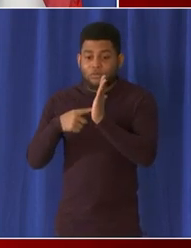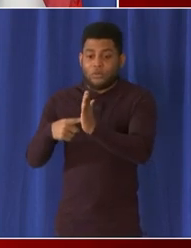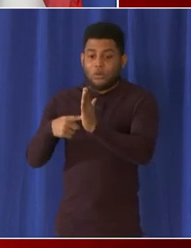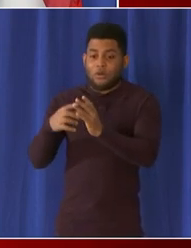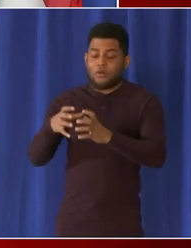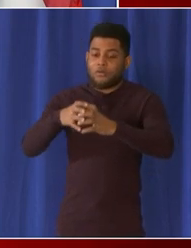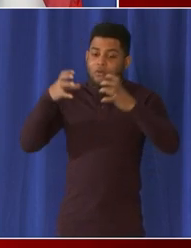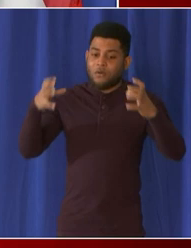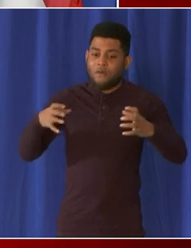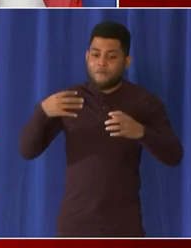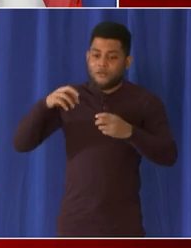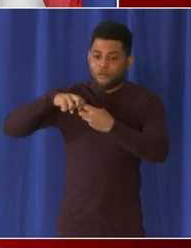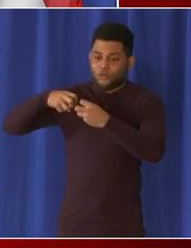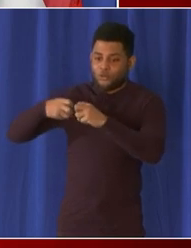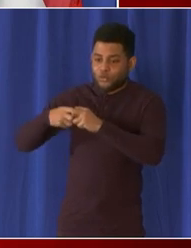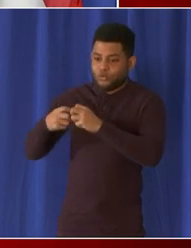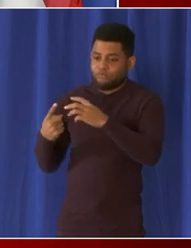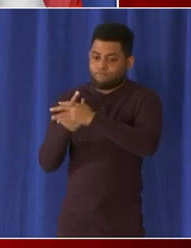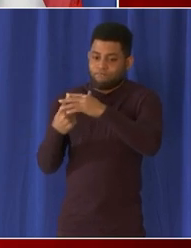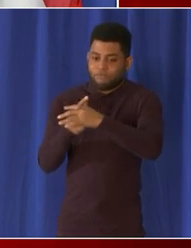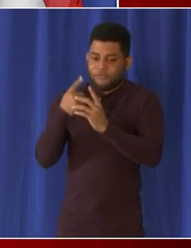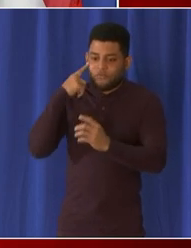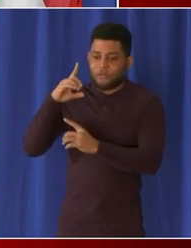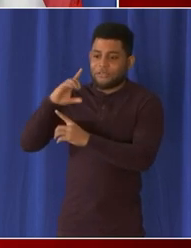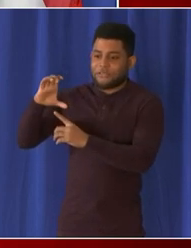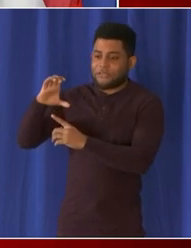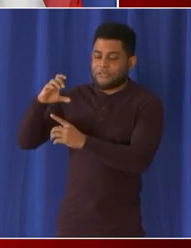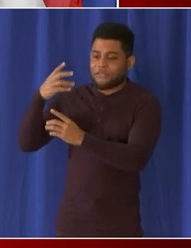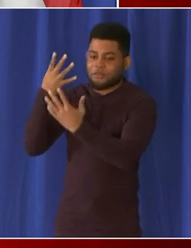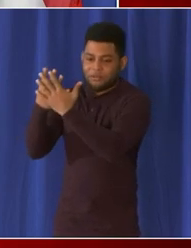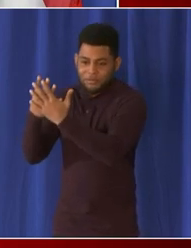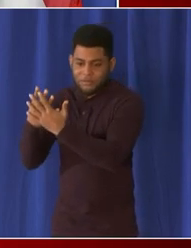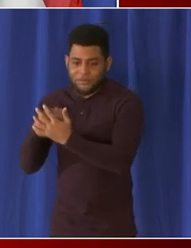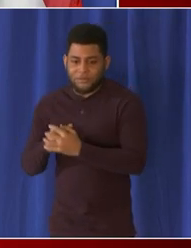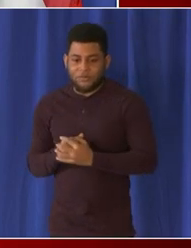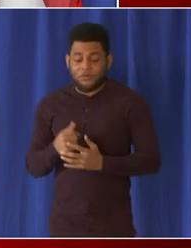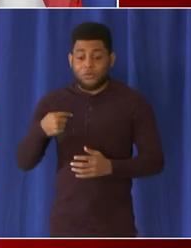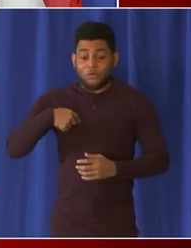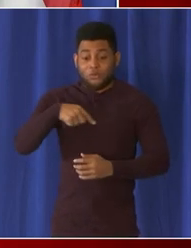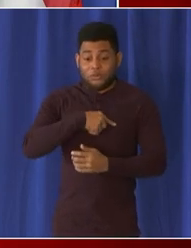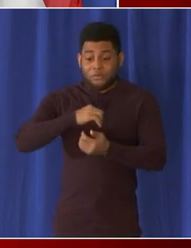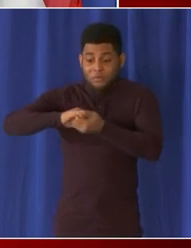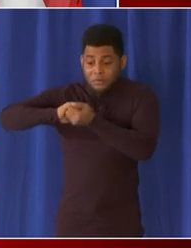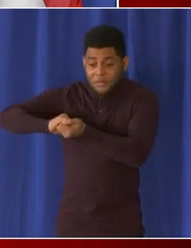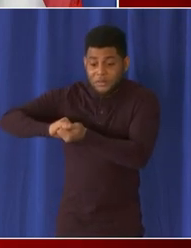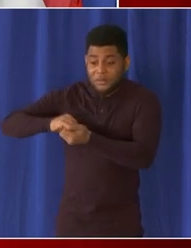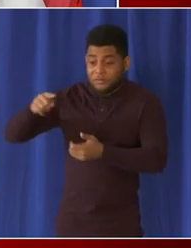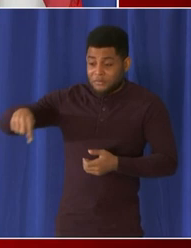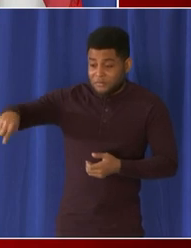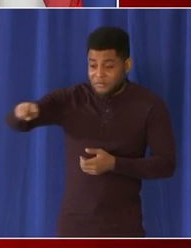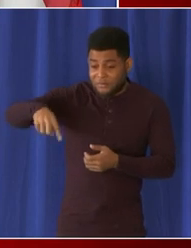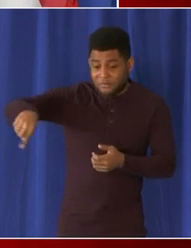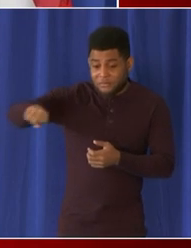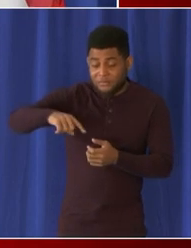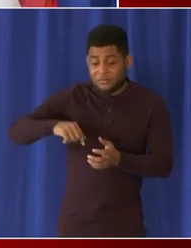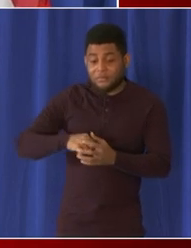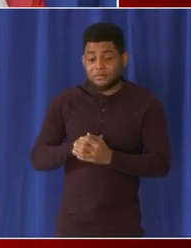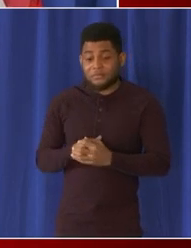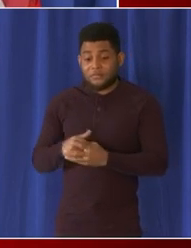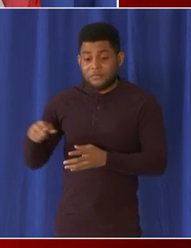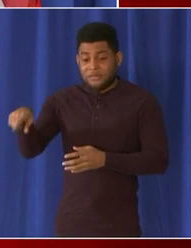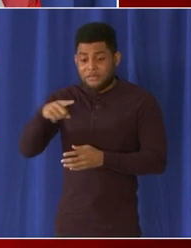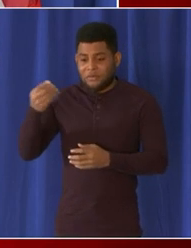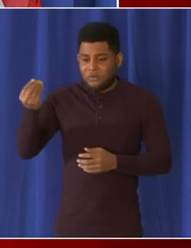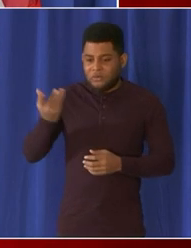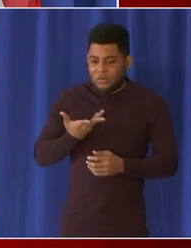for the dc jail our partners uh with the jail for sure have um